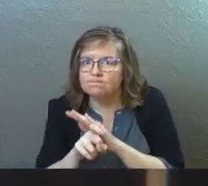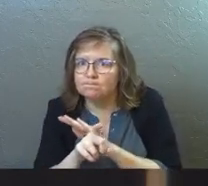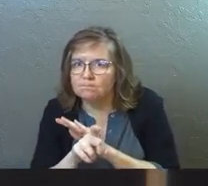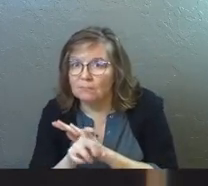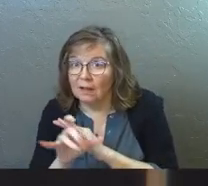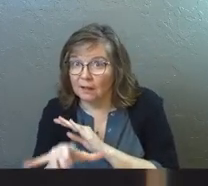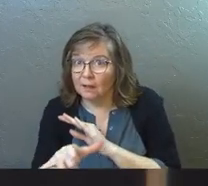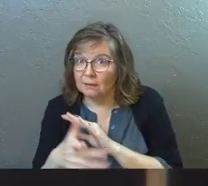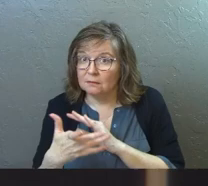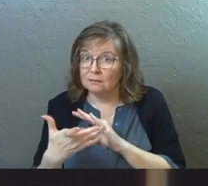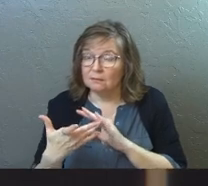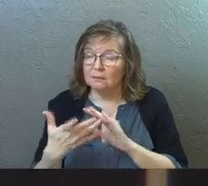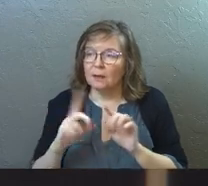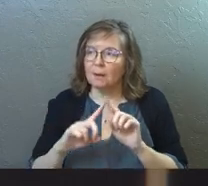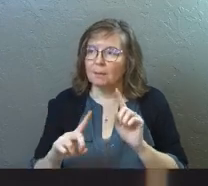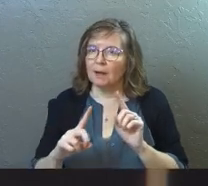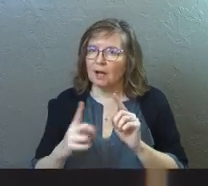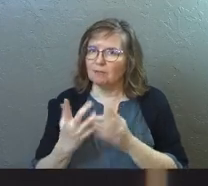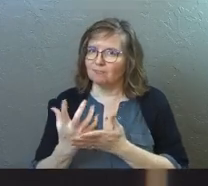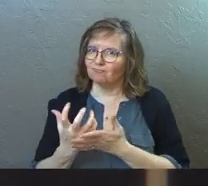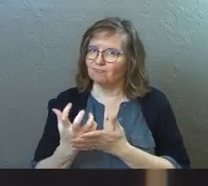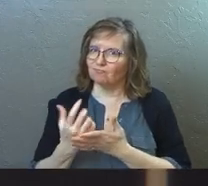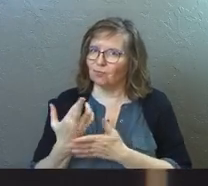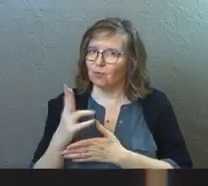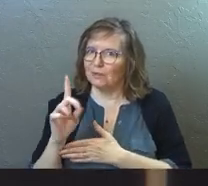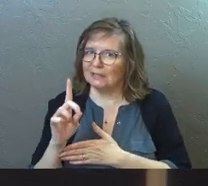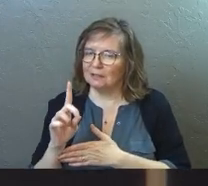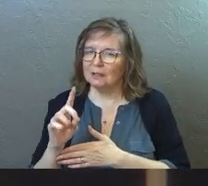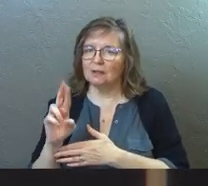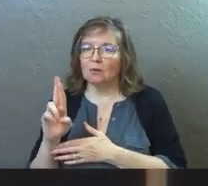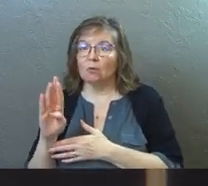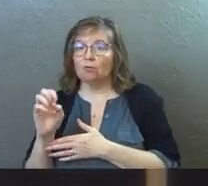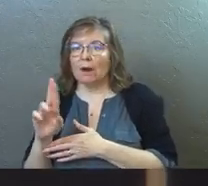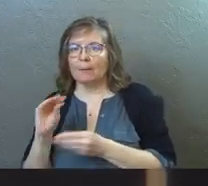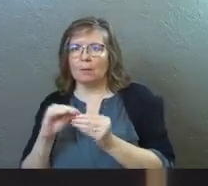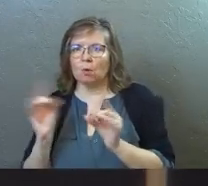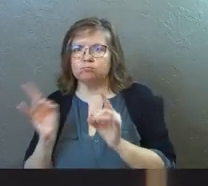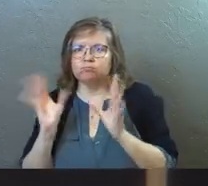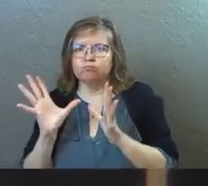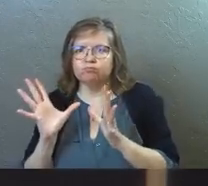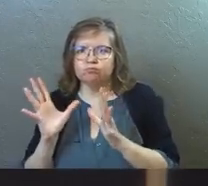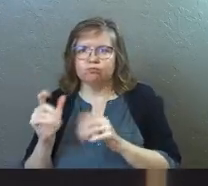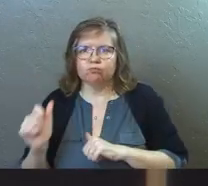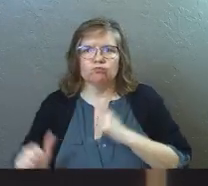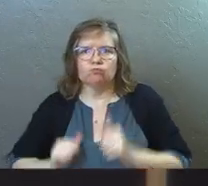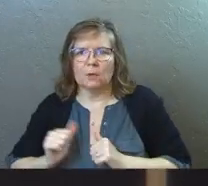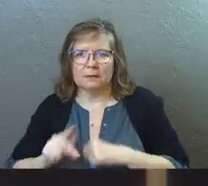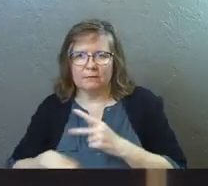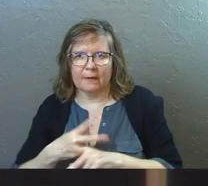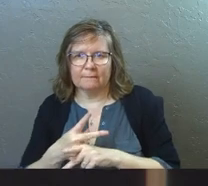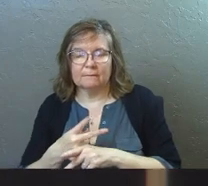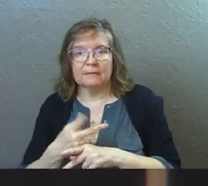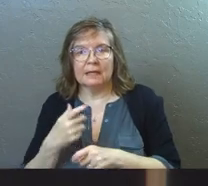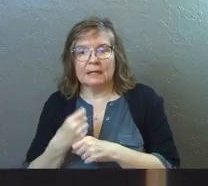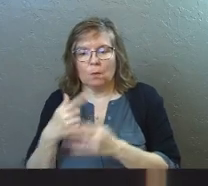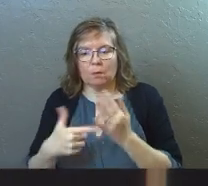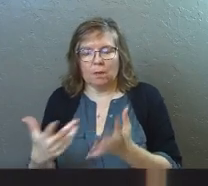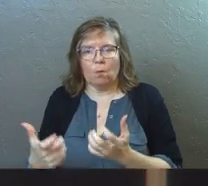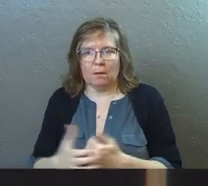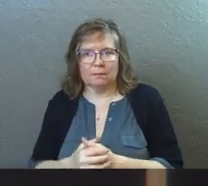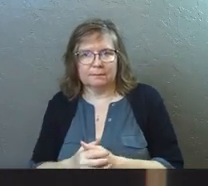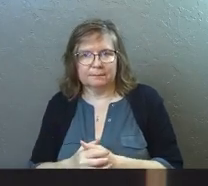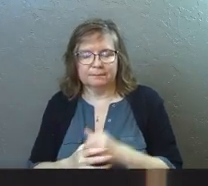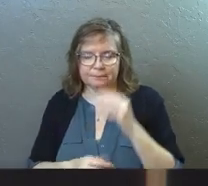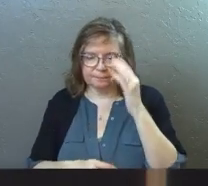but greed. And the robber is more that violent kind that's getting what they